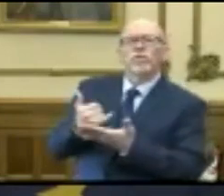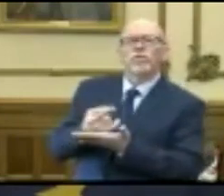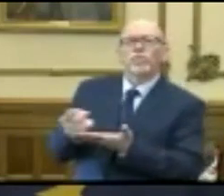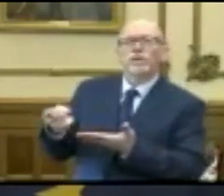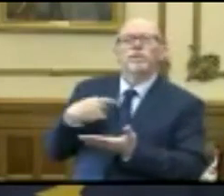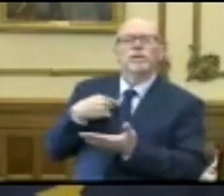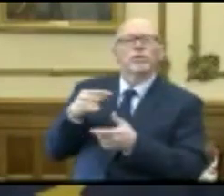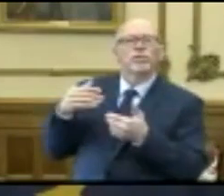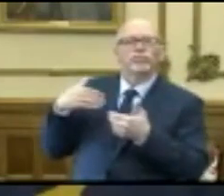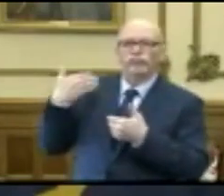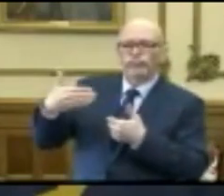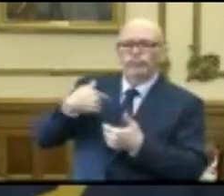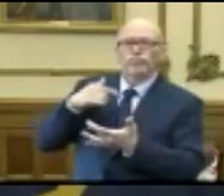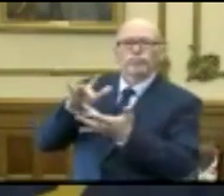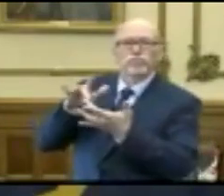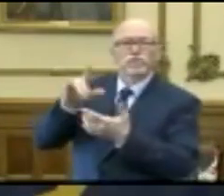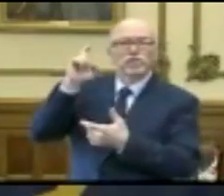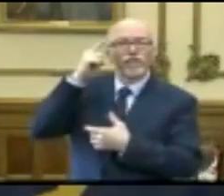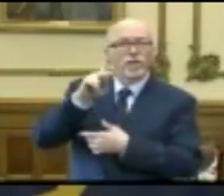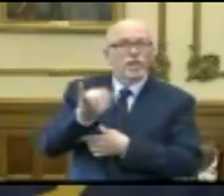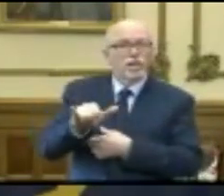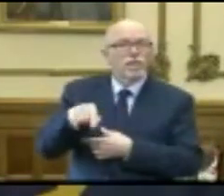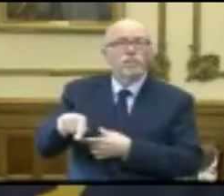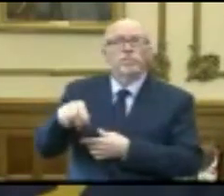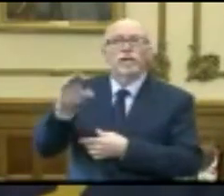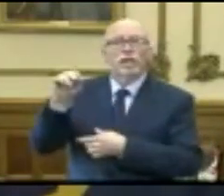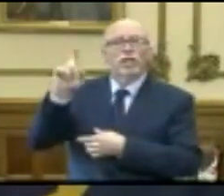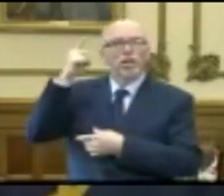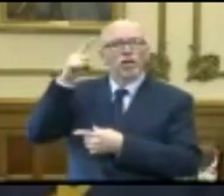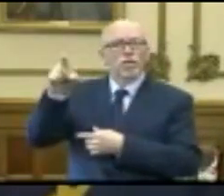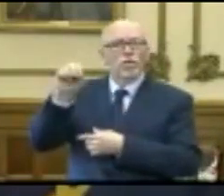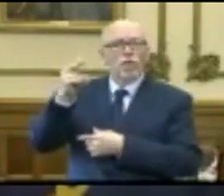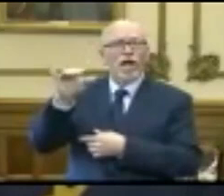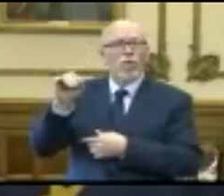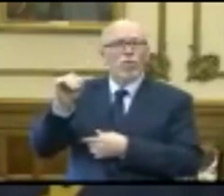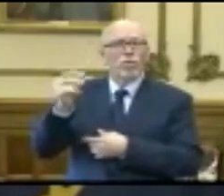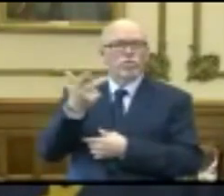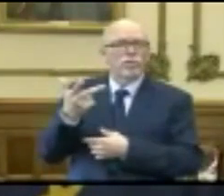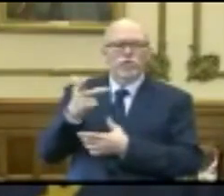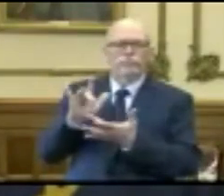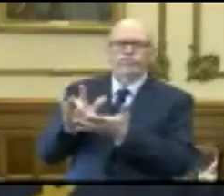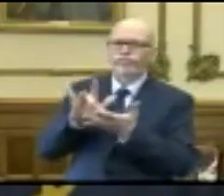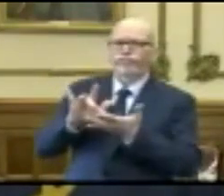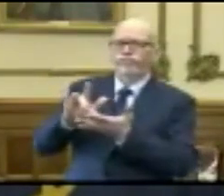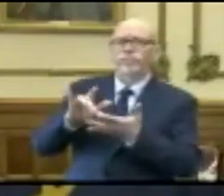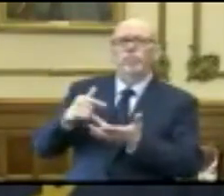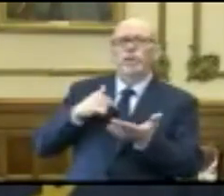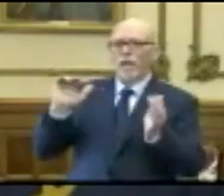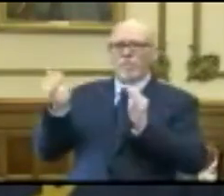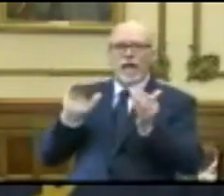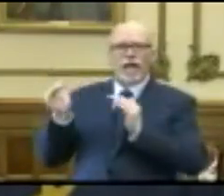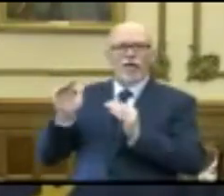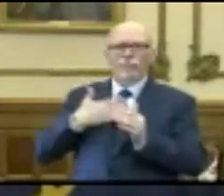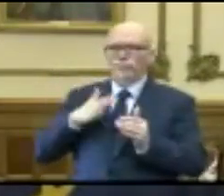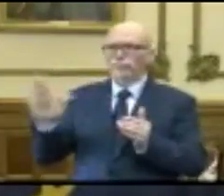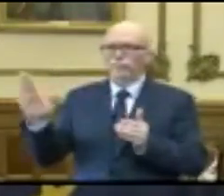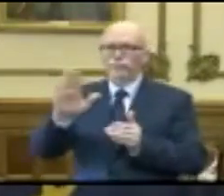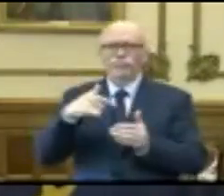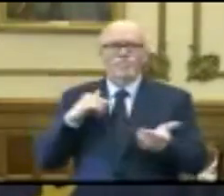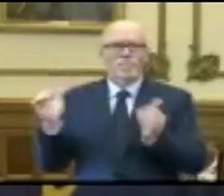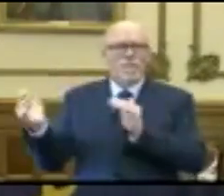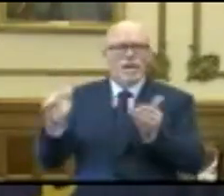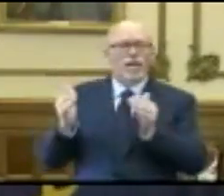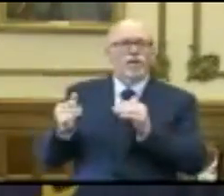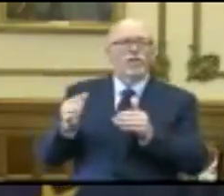in regular contact with the governor of Kentucky and regular contact with the governor of Ohio. We're comparing notes. It's been